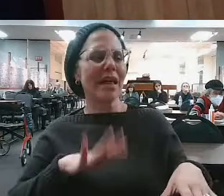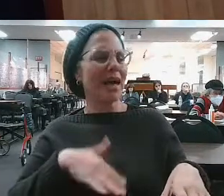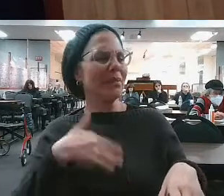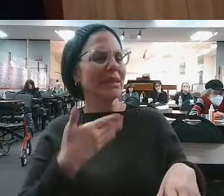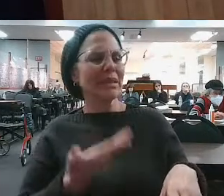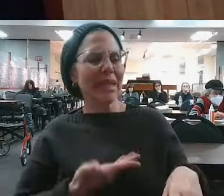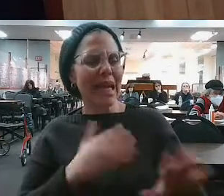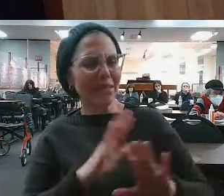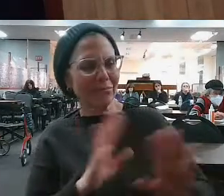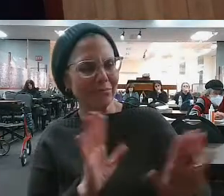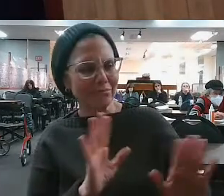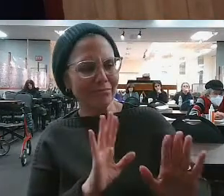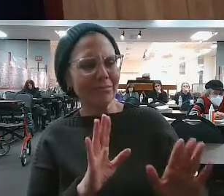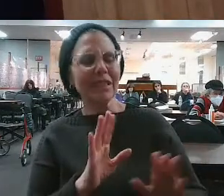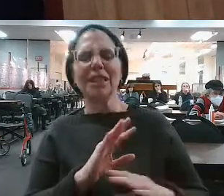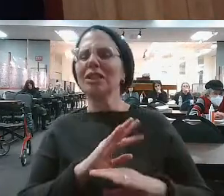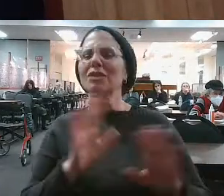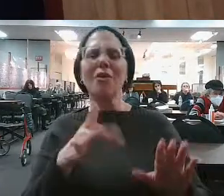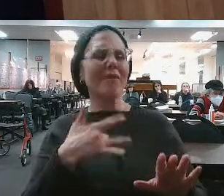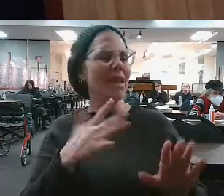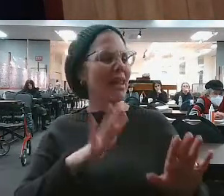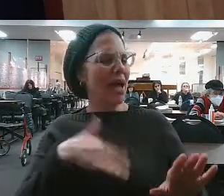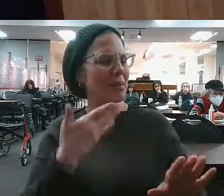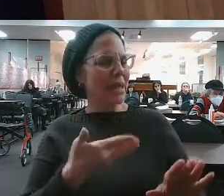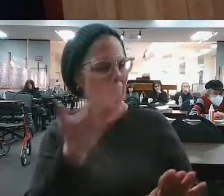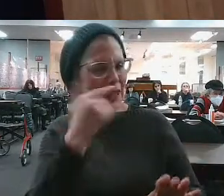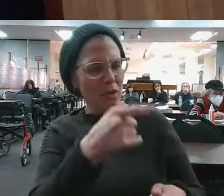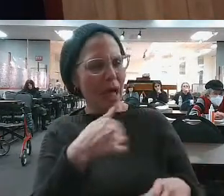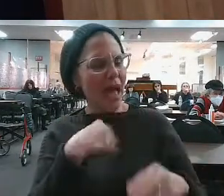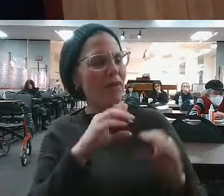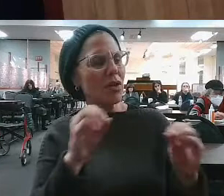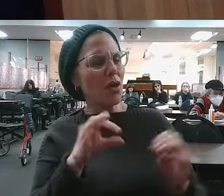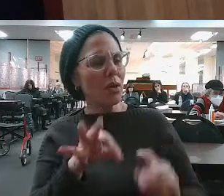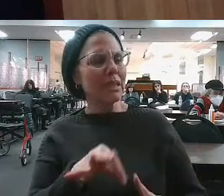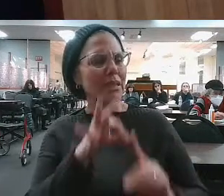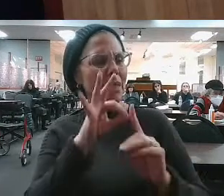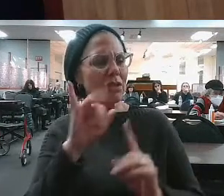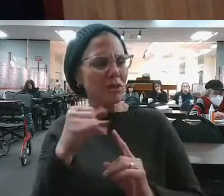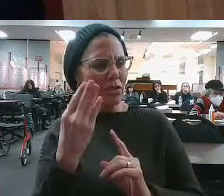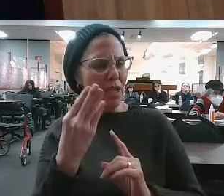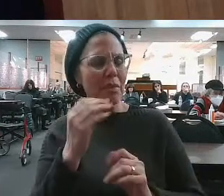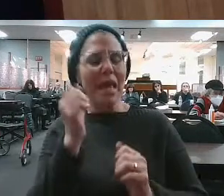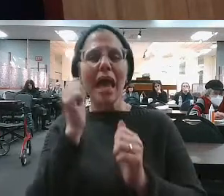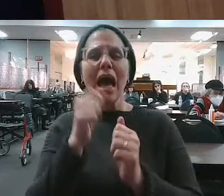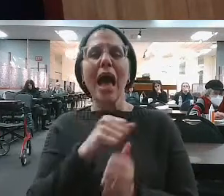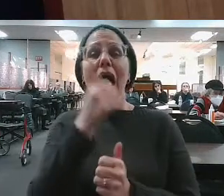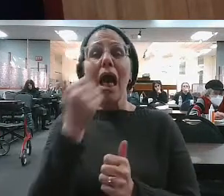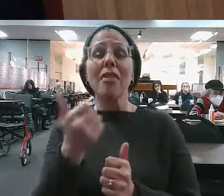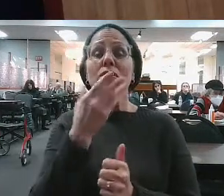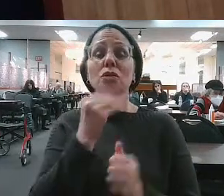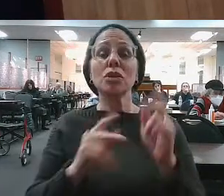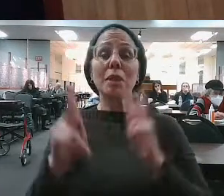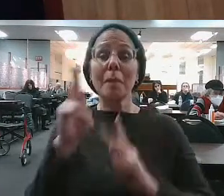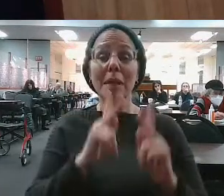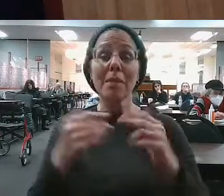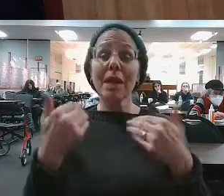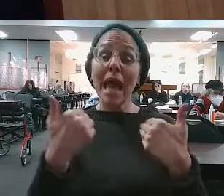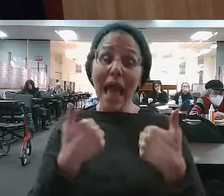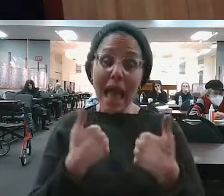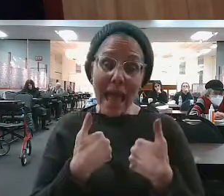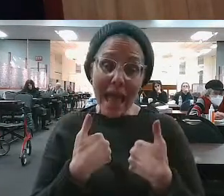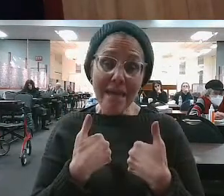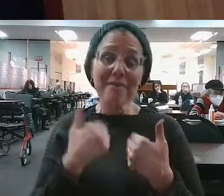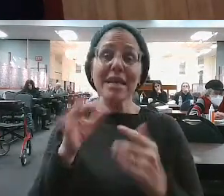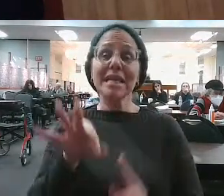feel you don't have a place. Because you feel that you don't have a defined mission. Right? You see, everyone else had a defined mission. But Salo